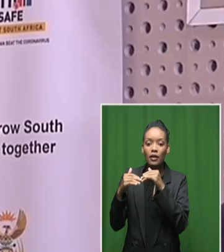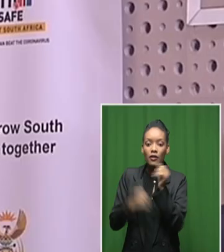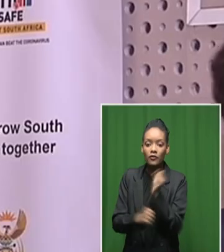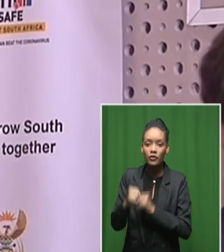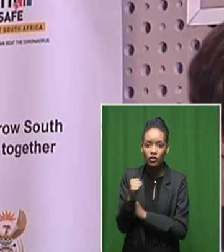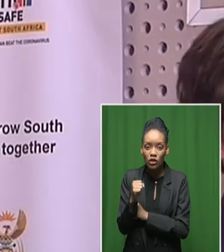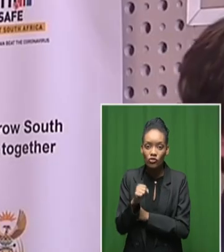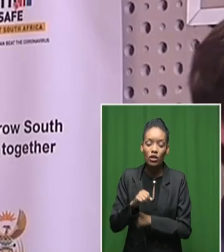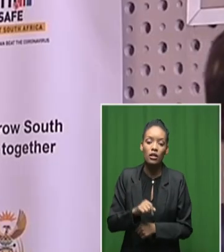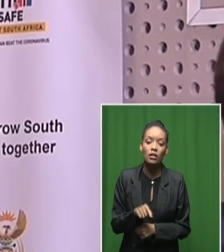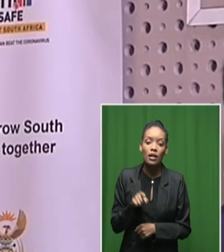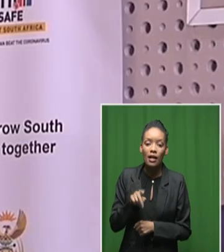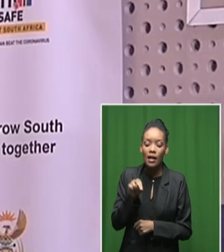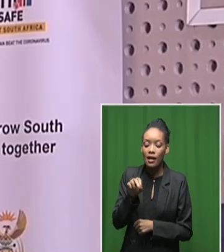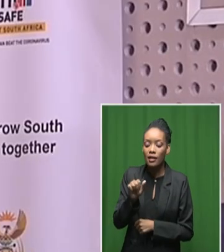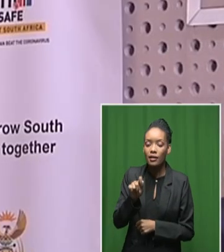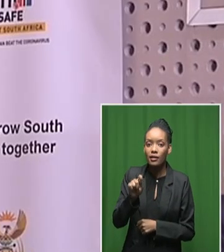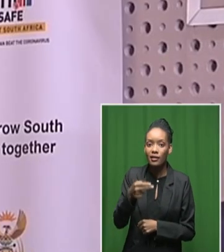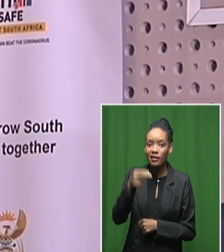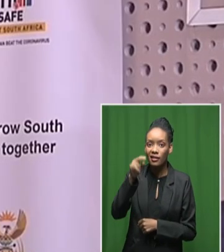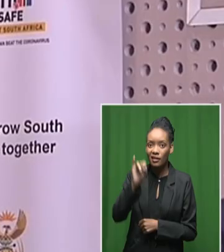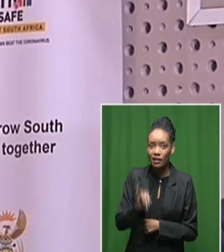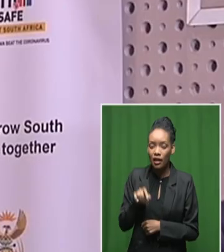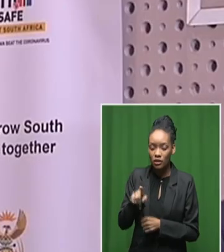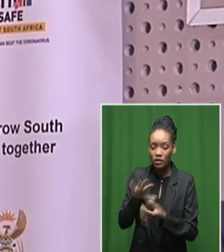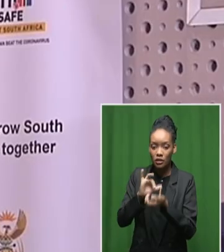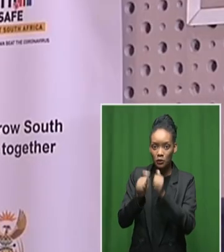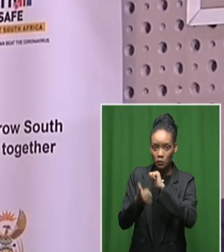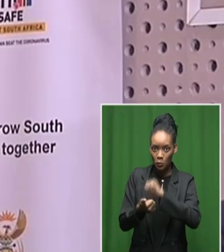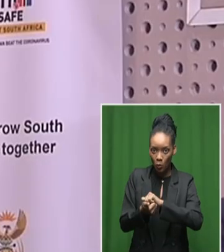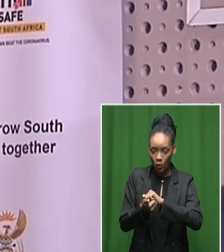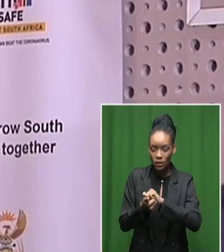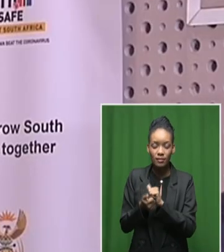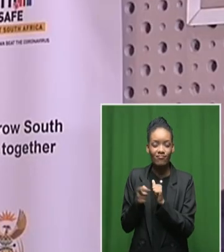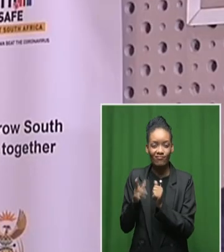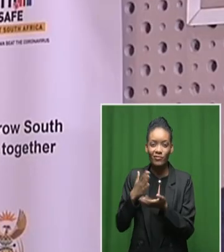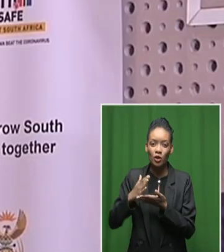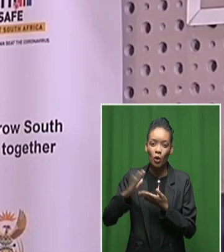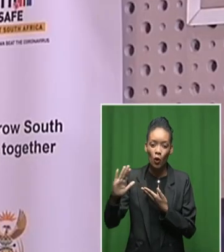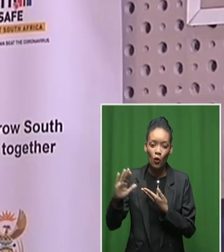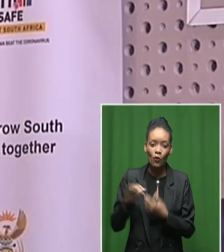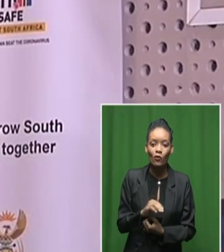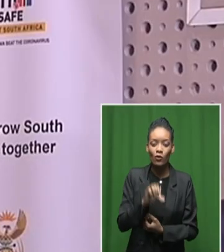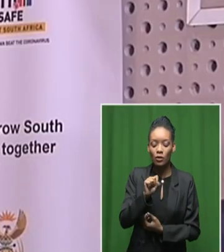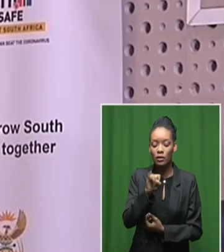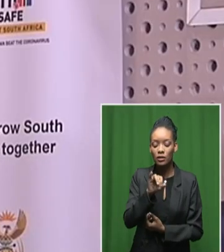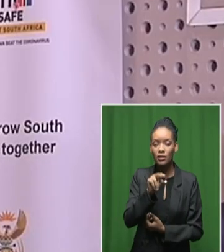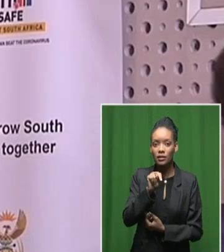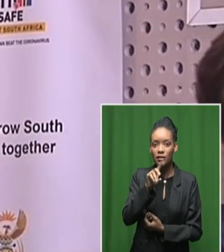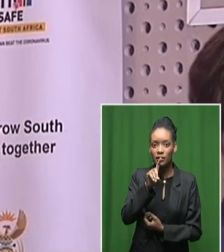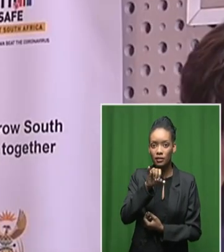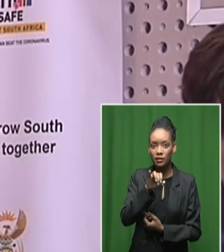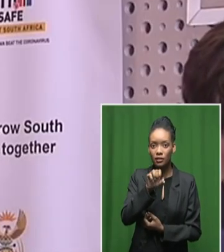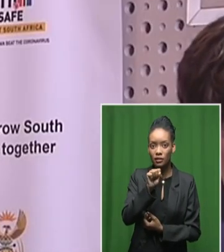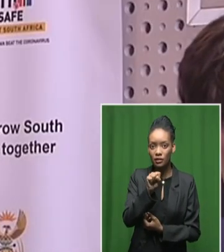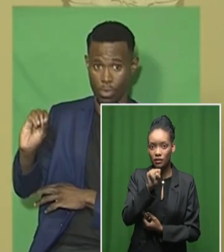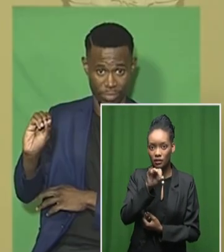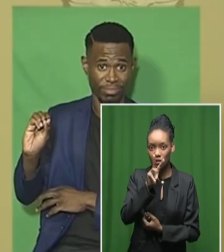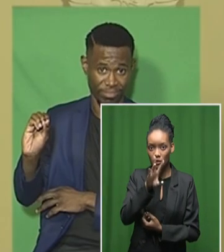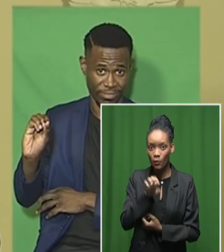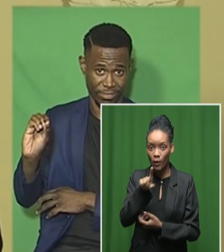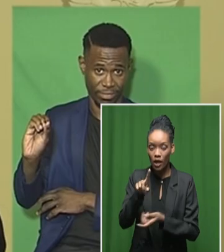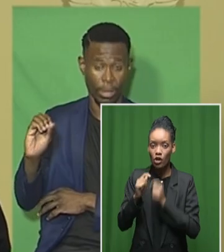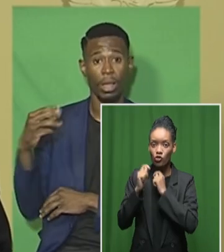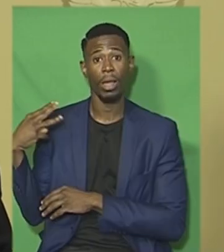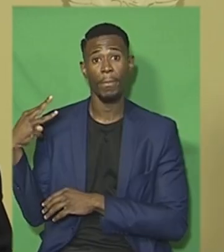to replace Natim Teetua at Sports, Arts and Culture, with Sindisiwe Chukunga being the Transport Minister. Minister